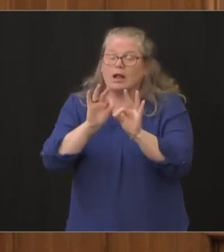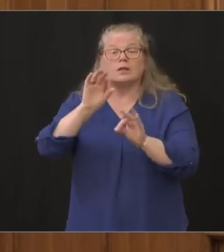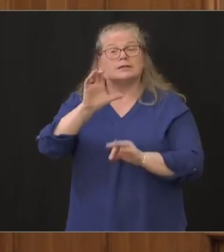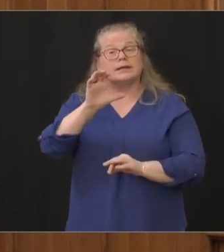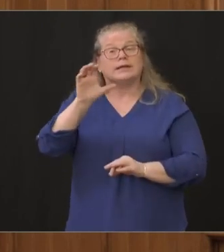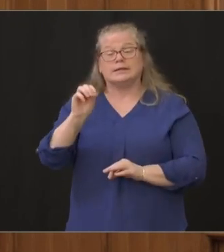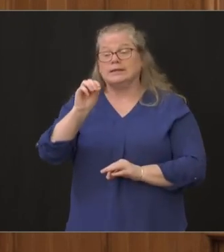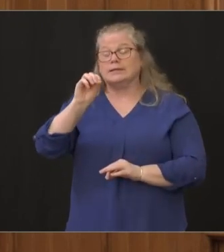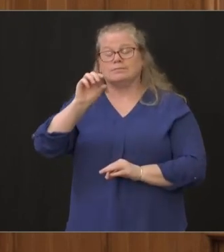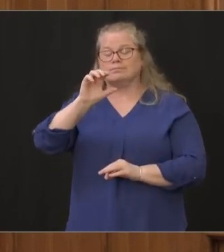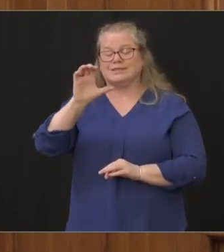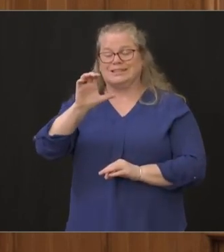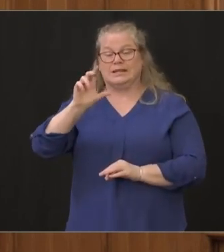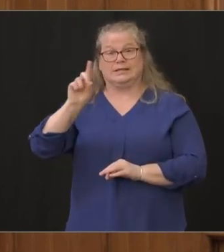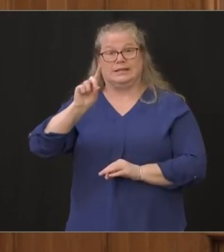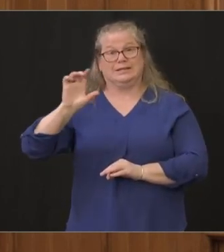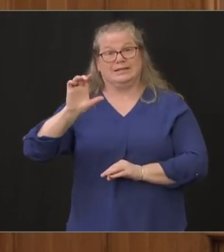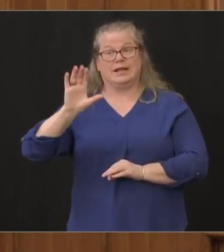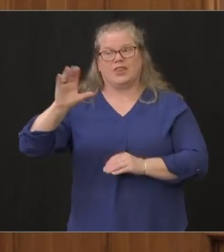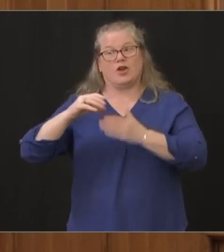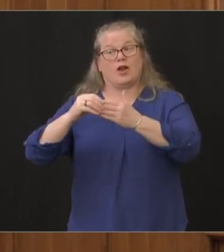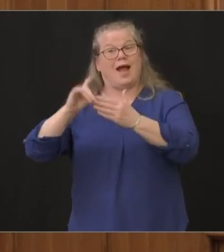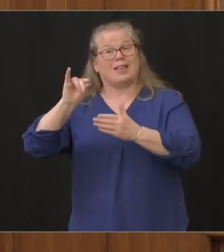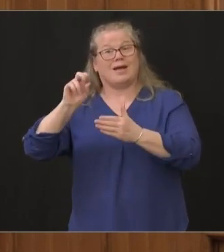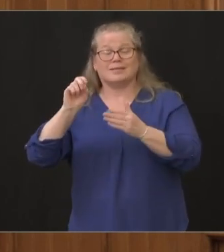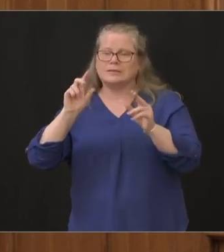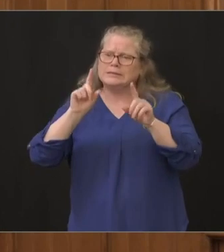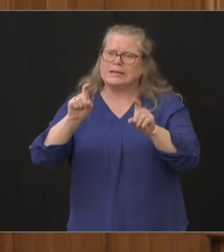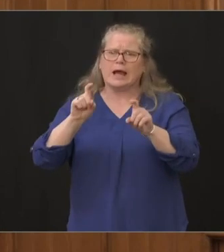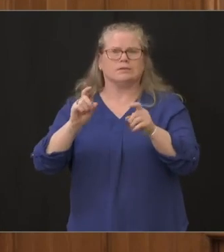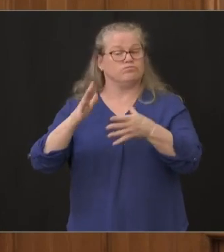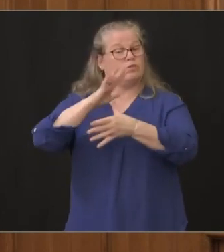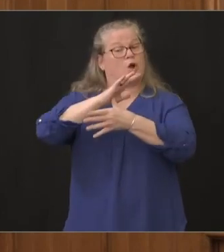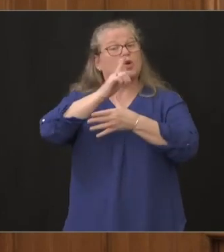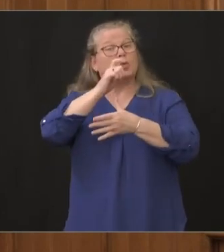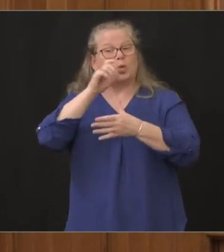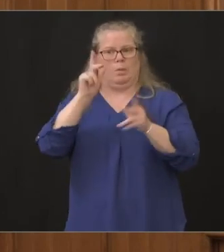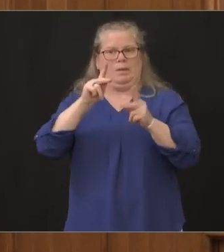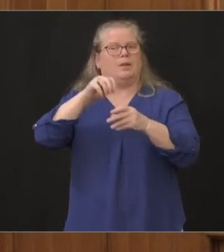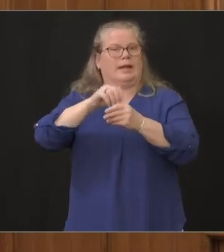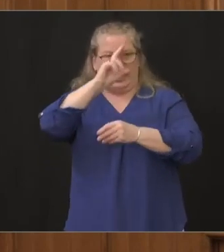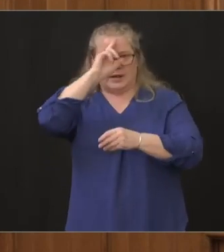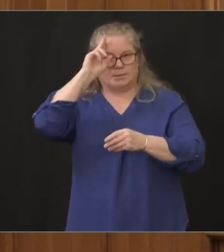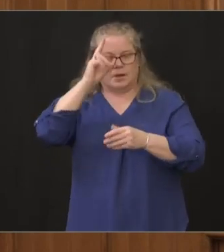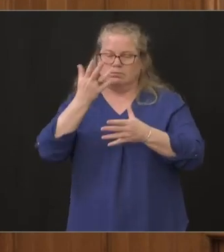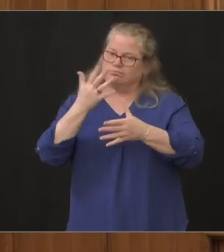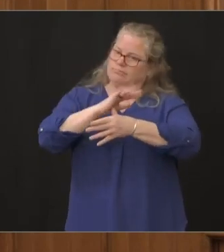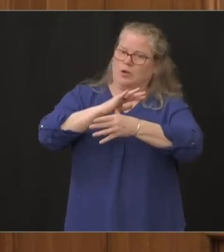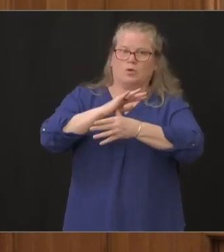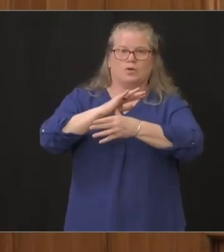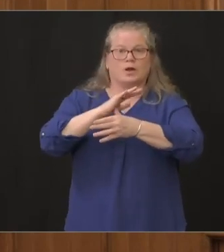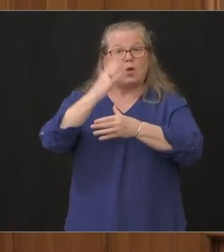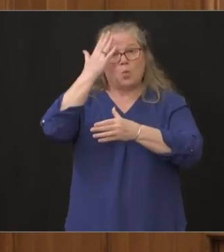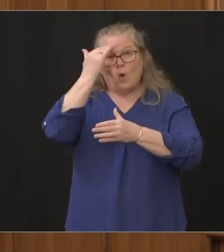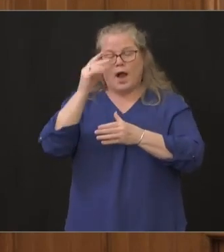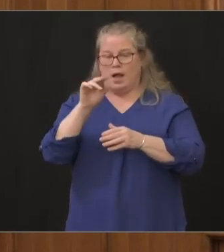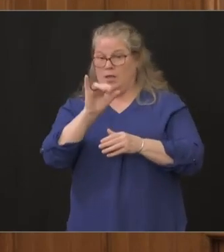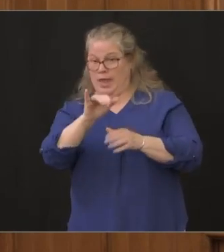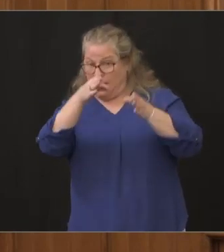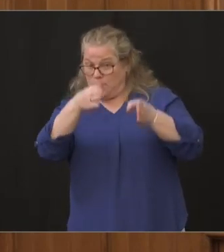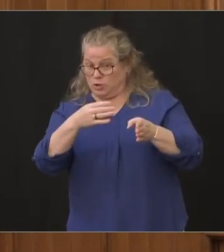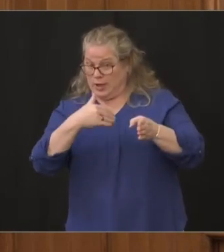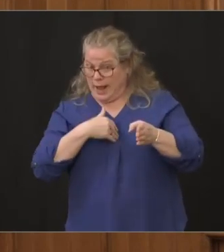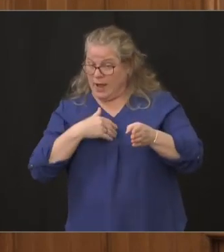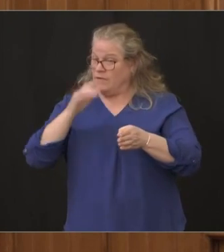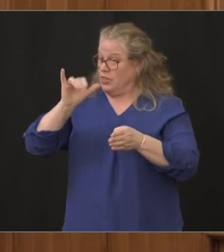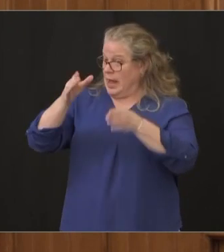first and foremost patients who are in the hospital becomes most essential because our ability to rule people in or rule people out